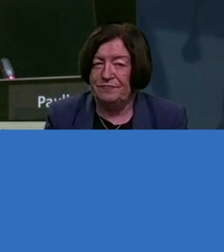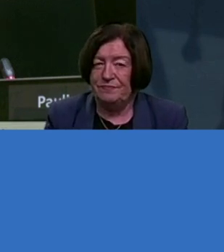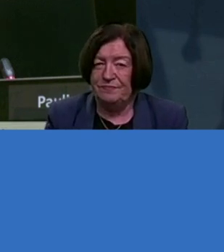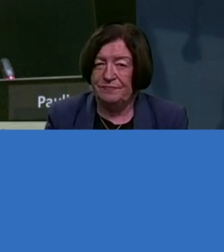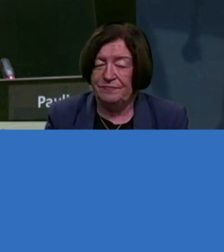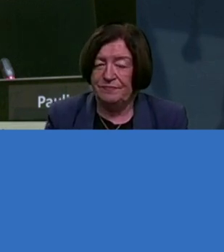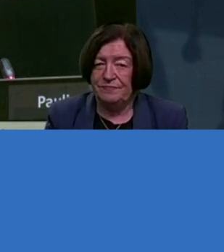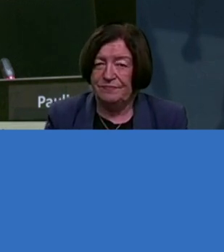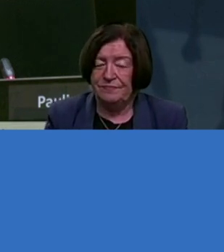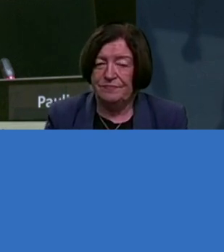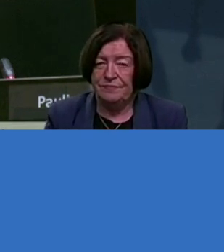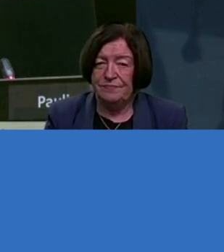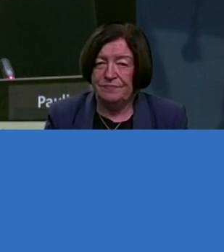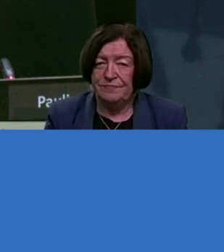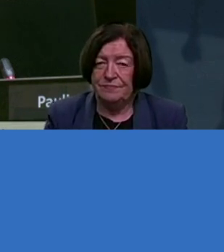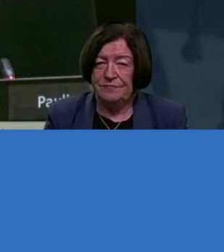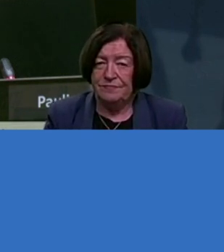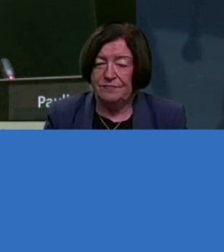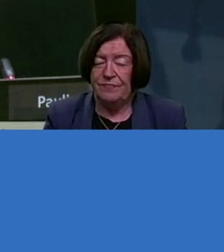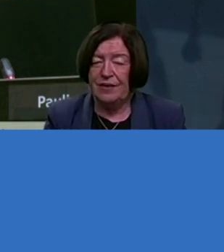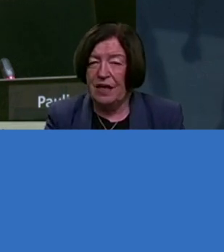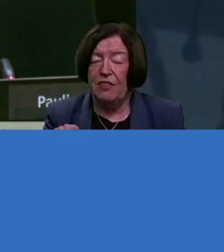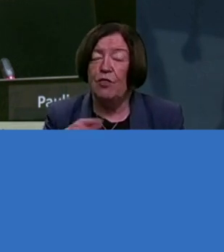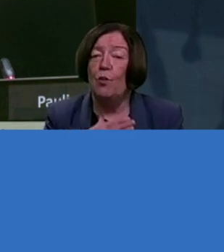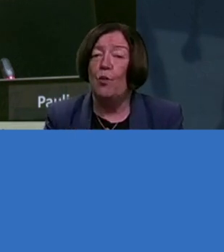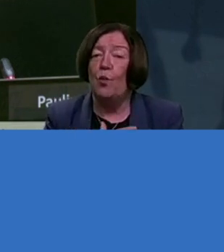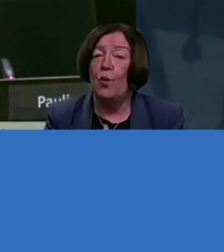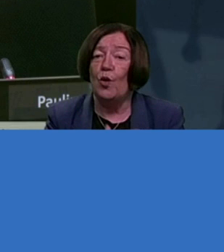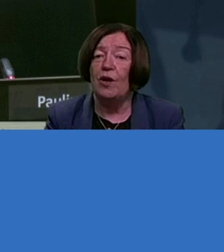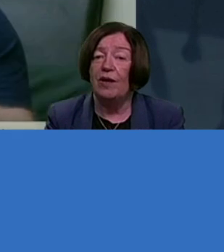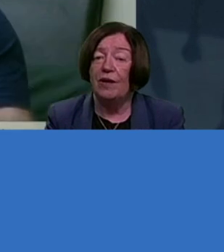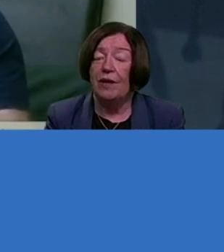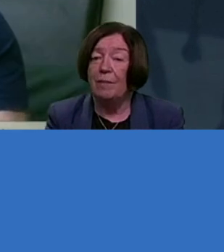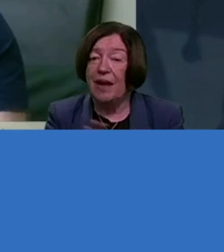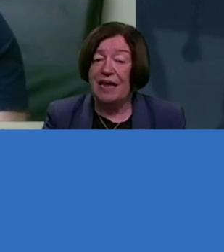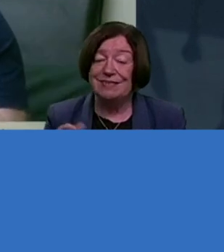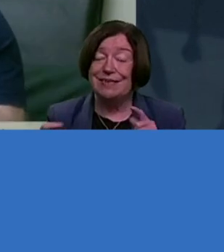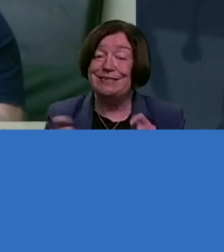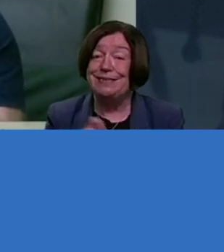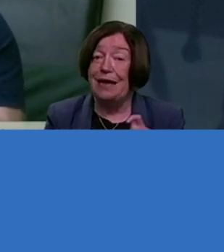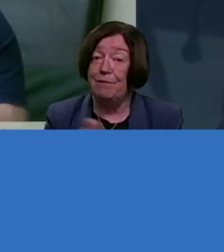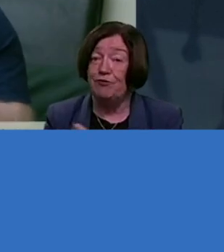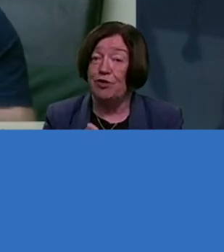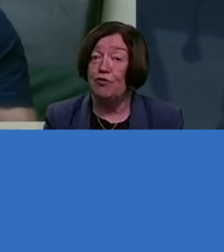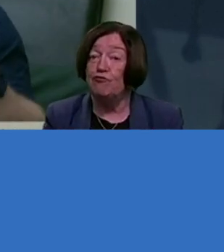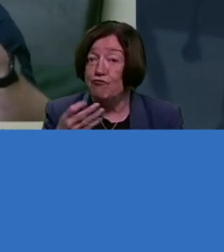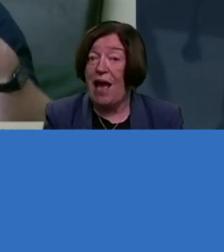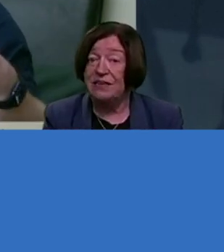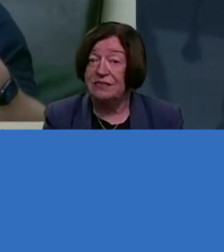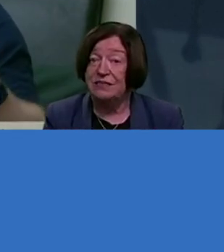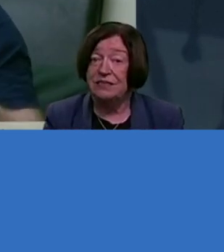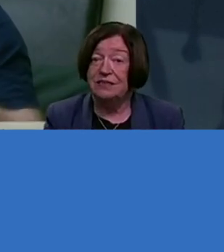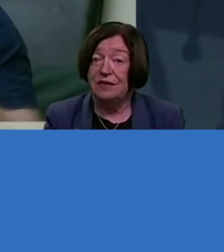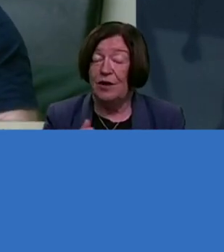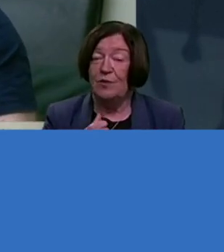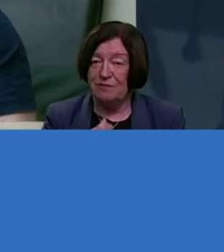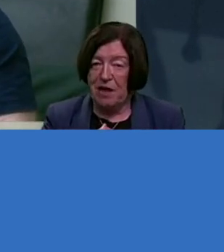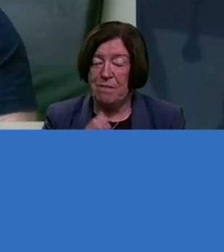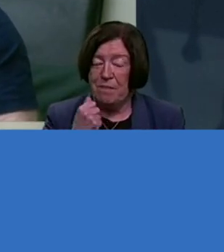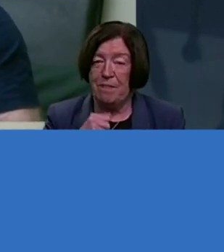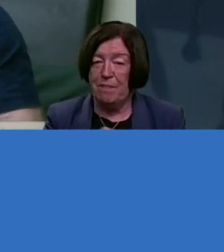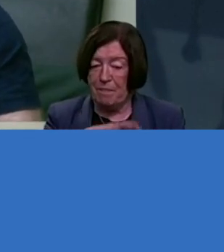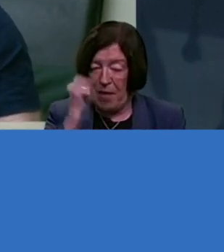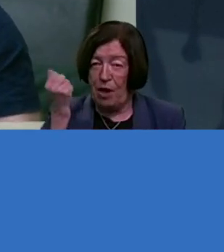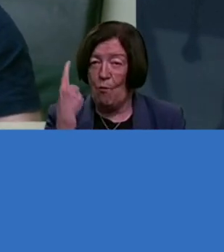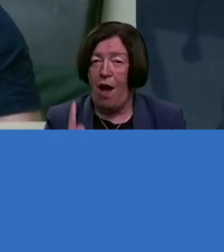And the workplace adoption grant was my main one.